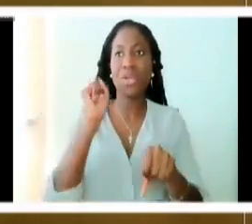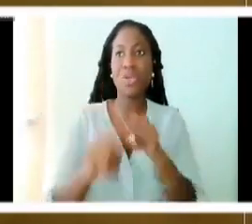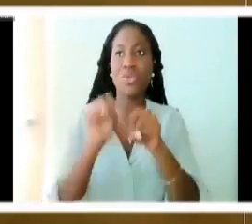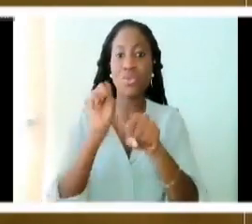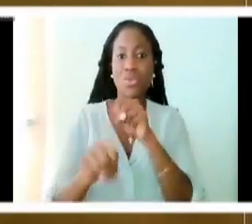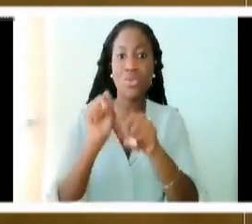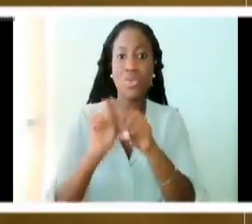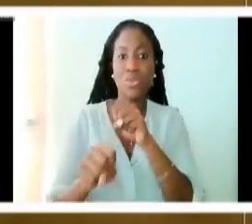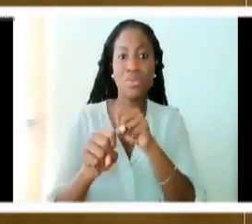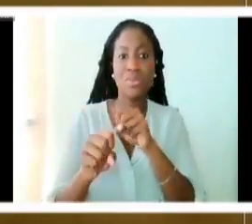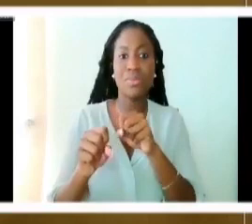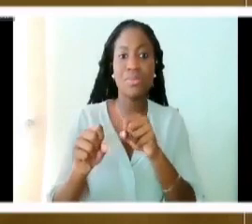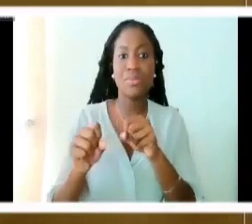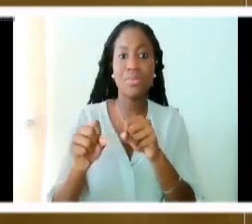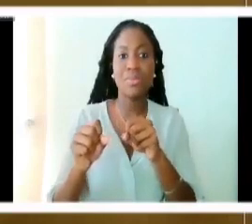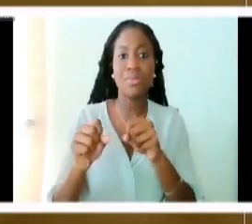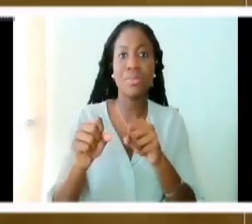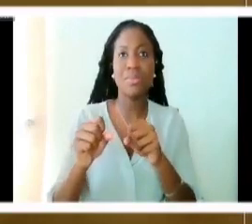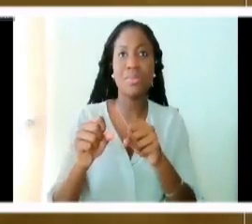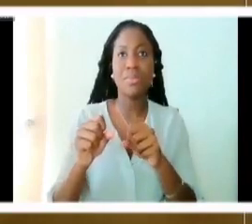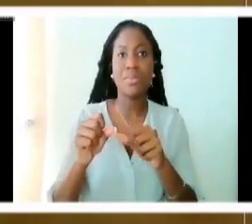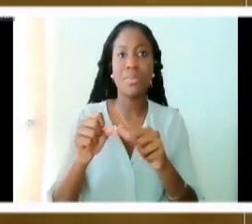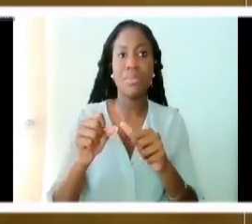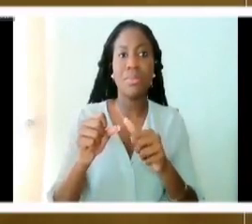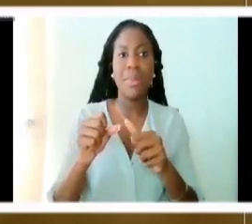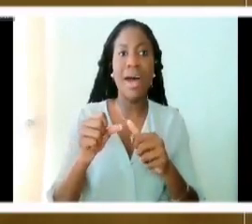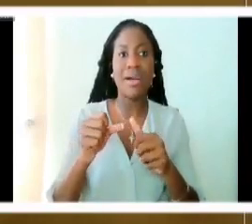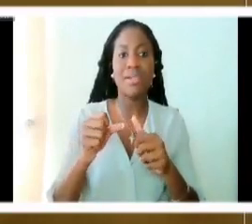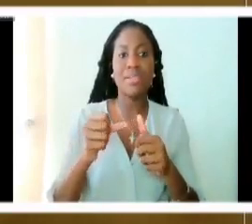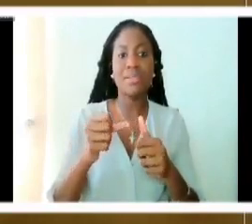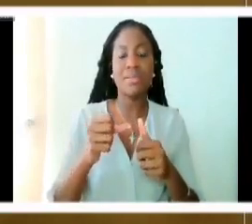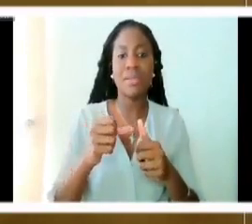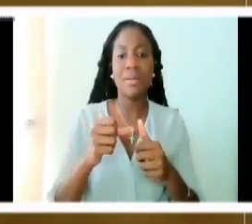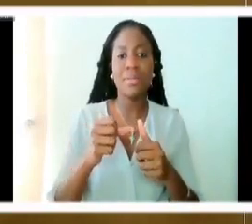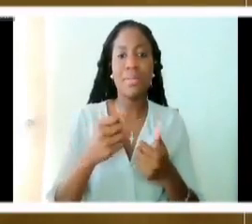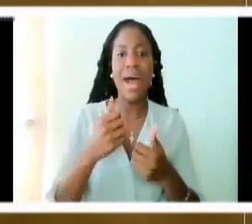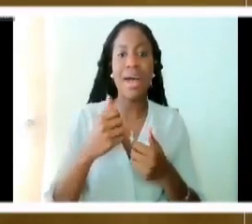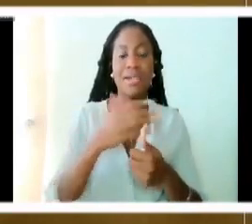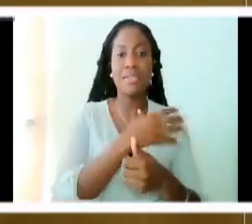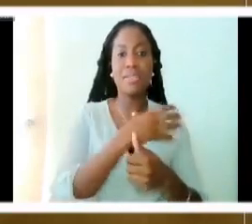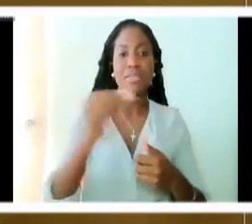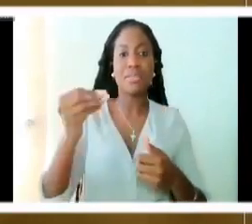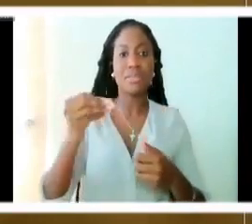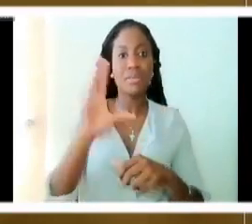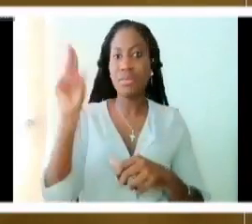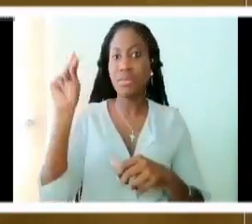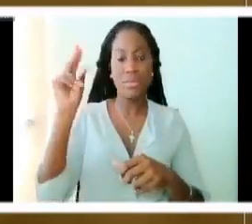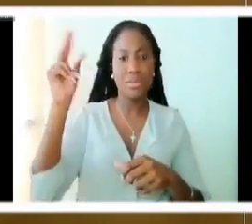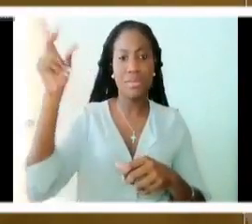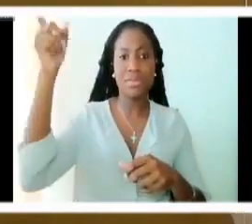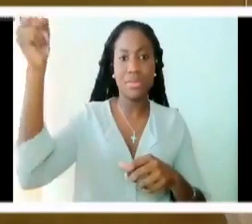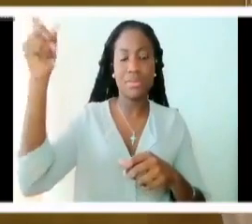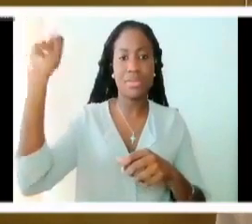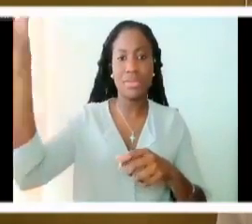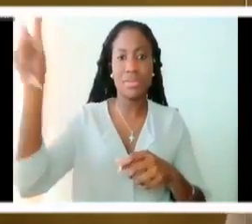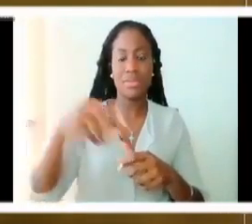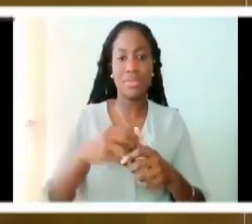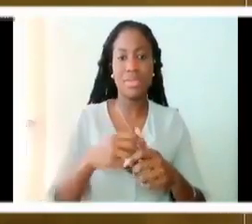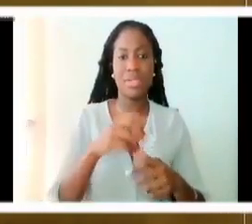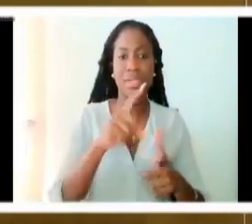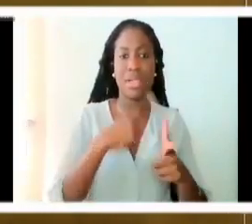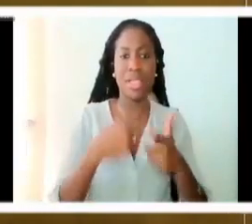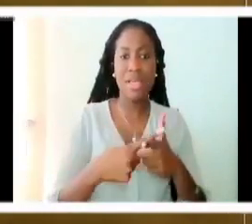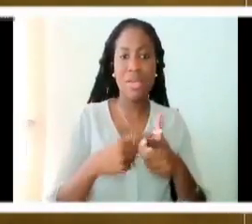theology. And we will say, it was God who brought everything into being. And then you go to the Genesis